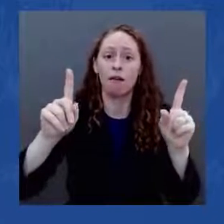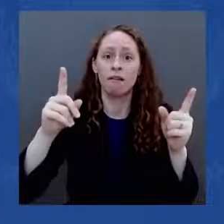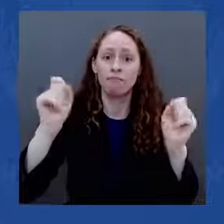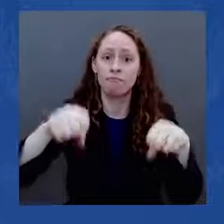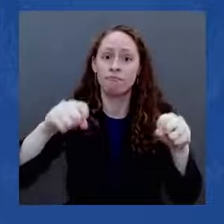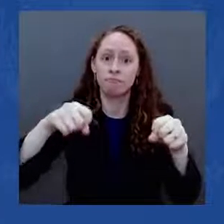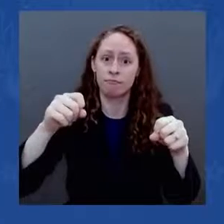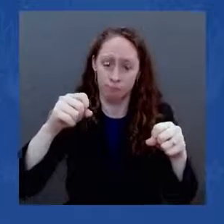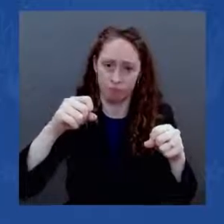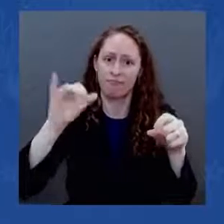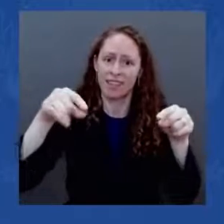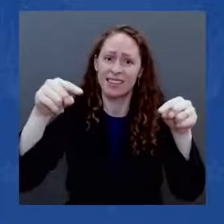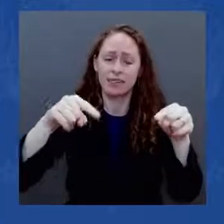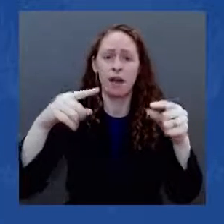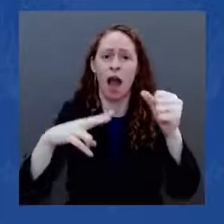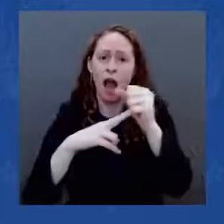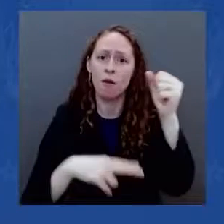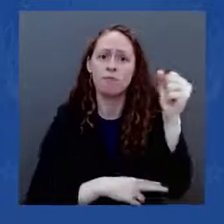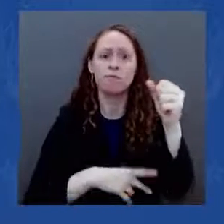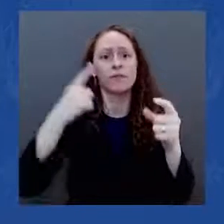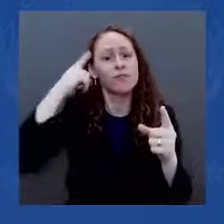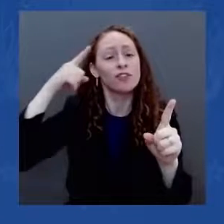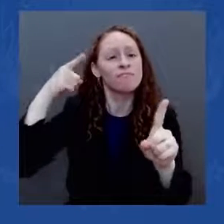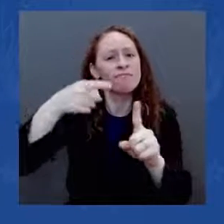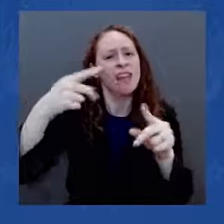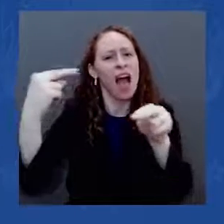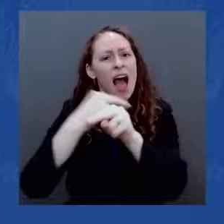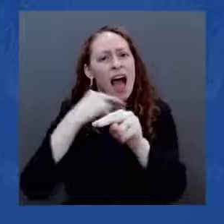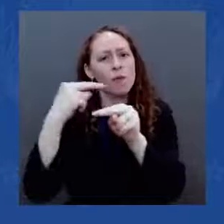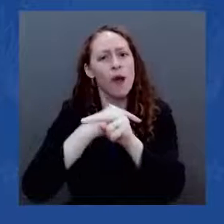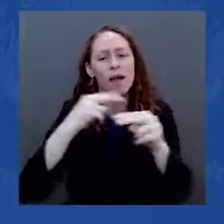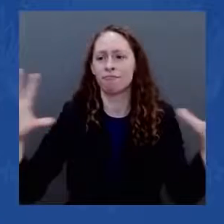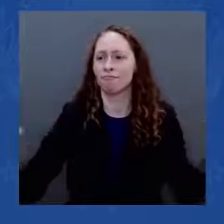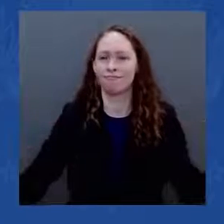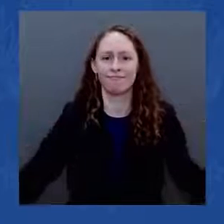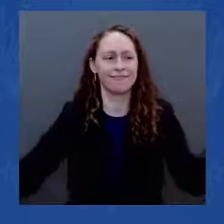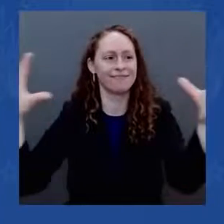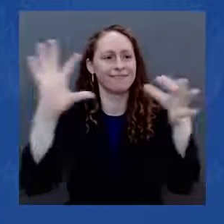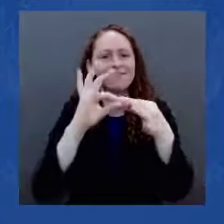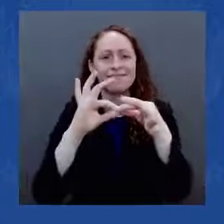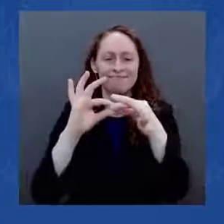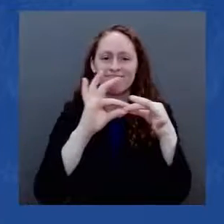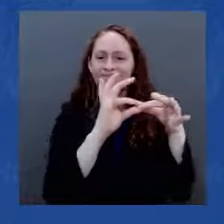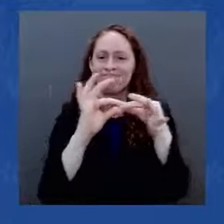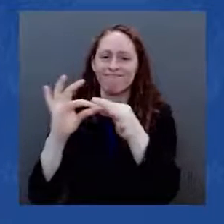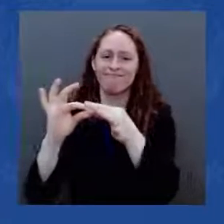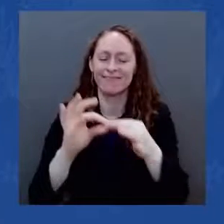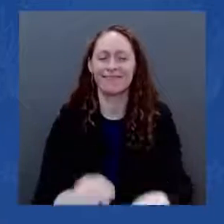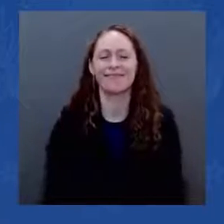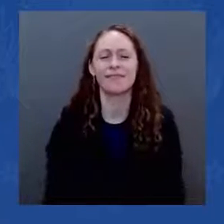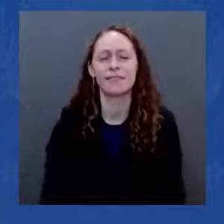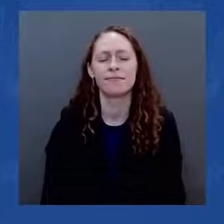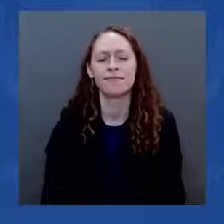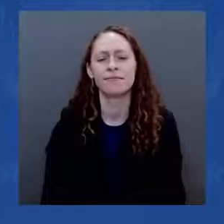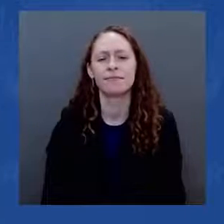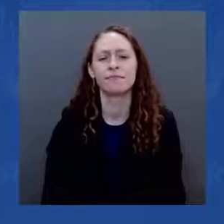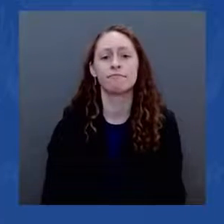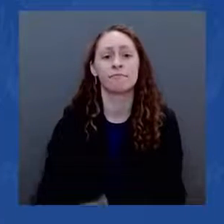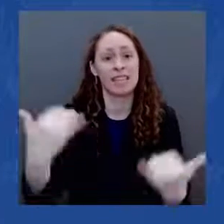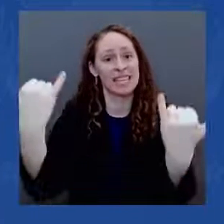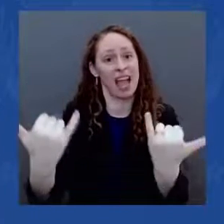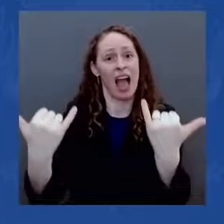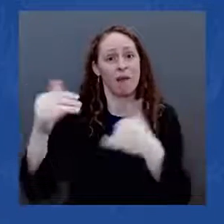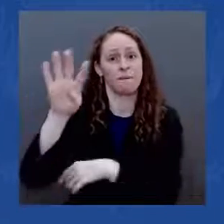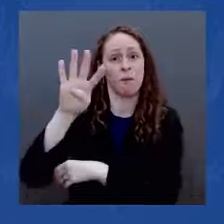Across our country right now, there are 45,000 bridges. 45,000 that are in poor condition. We're